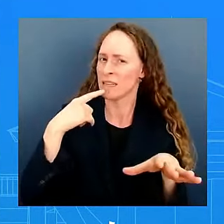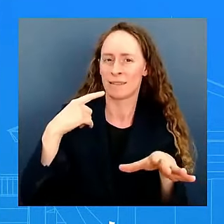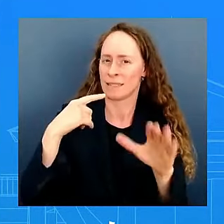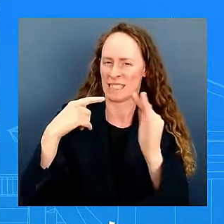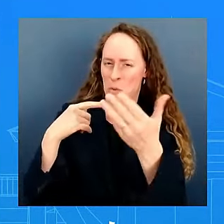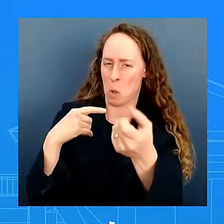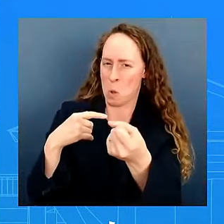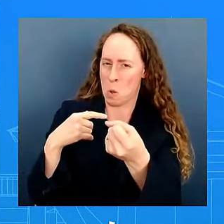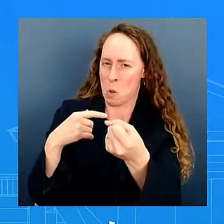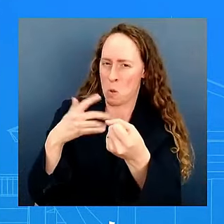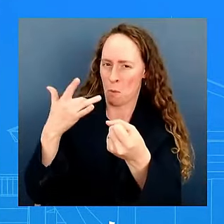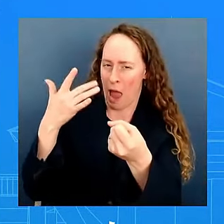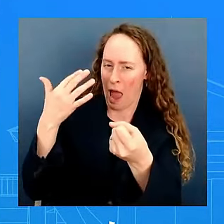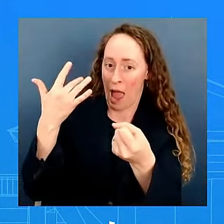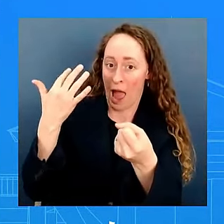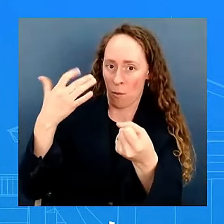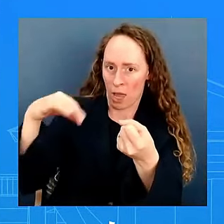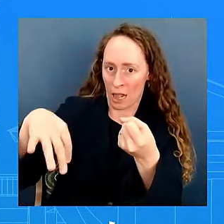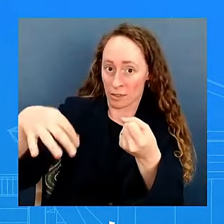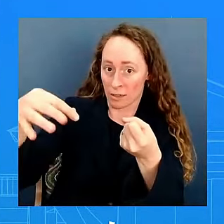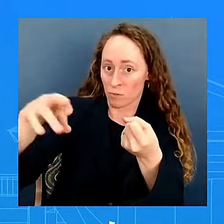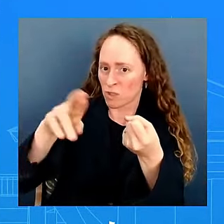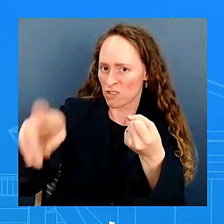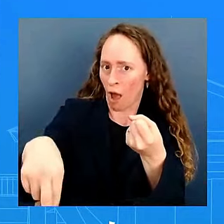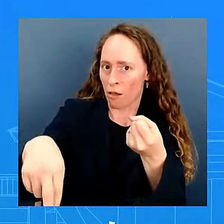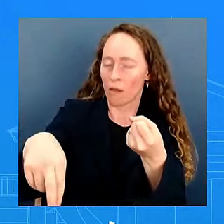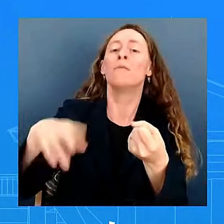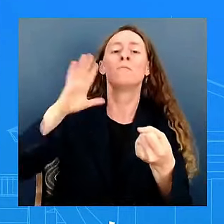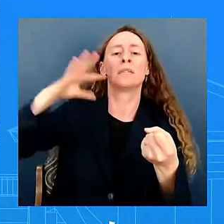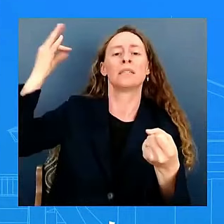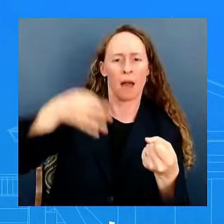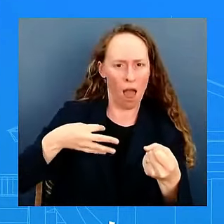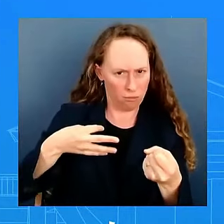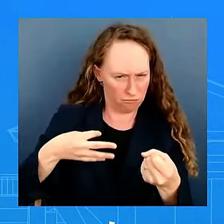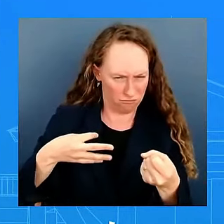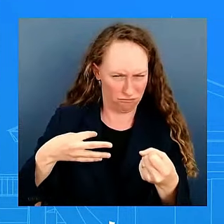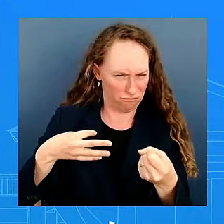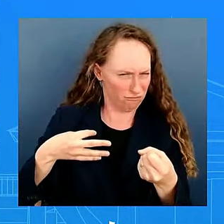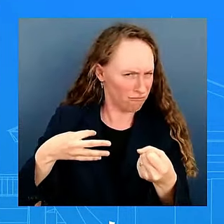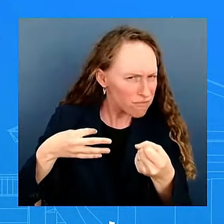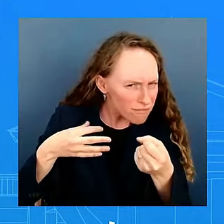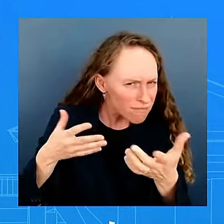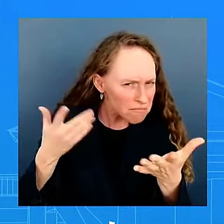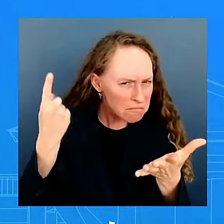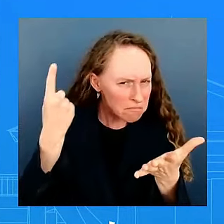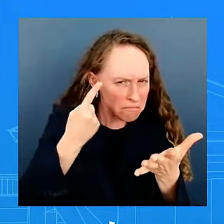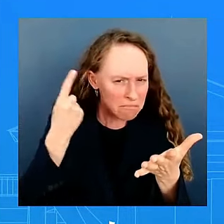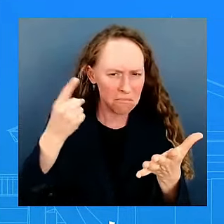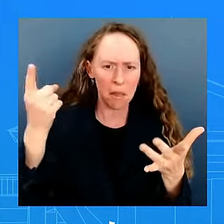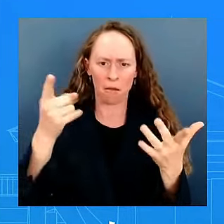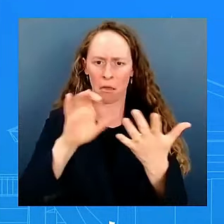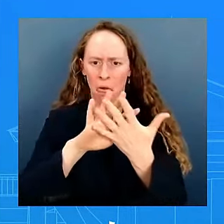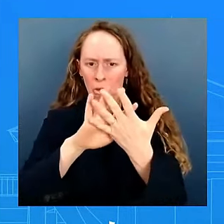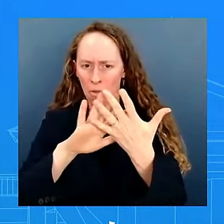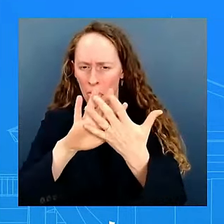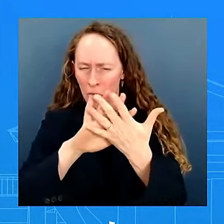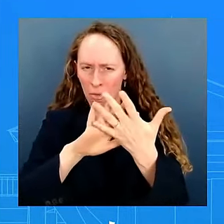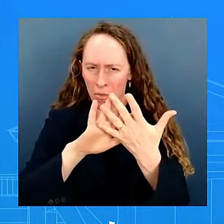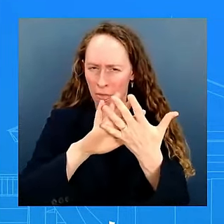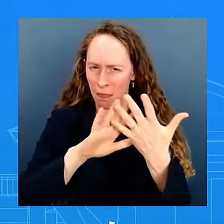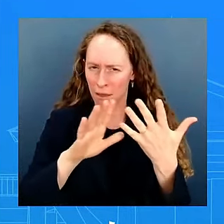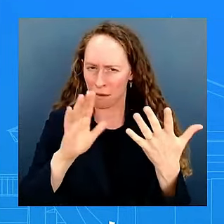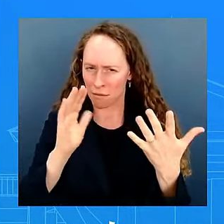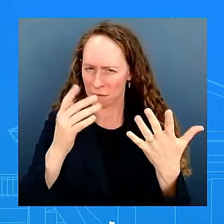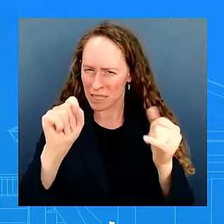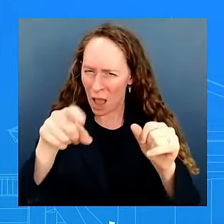was no timeline around this but is there any other is there any clarity you can offer on what the reporting was so we've been very clear the president has been very clear